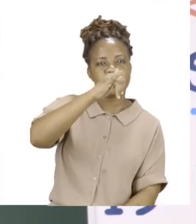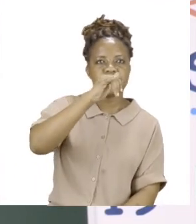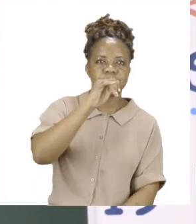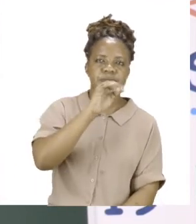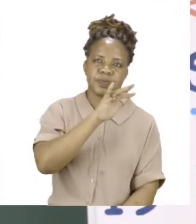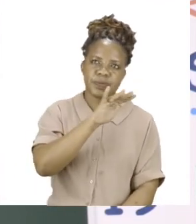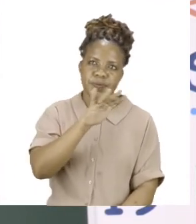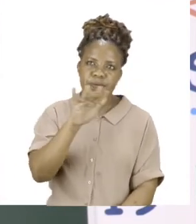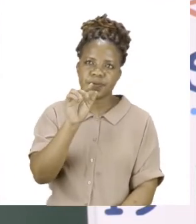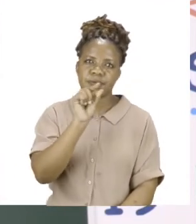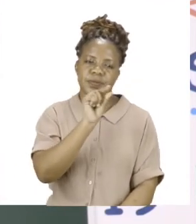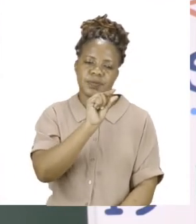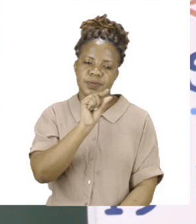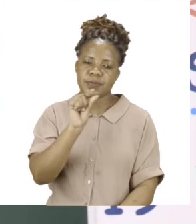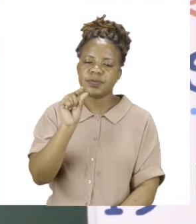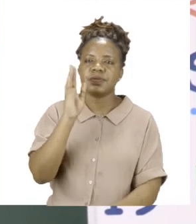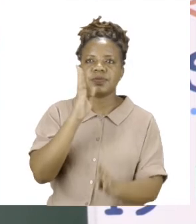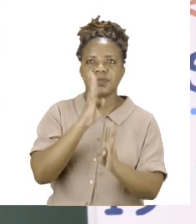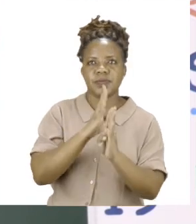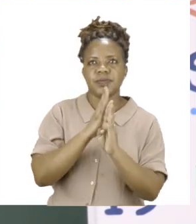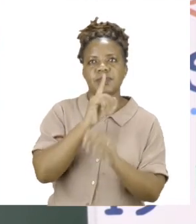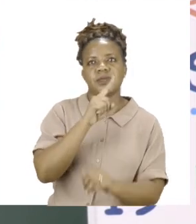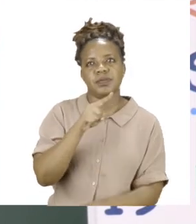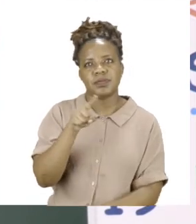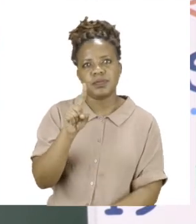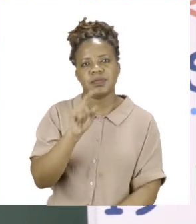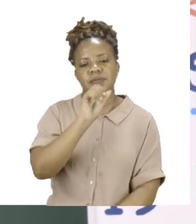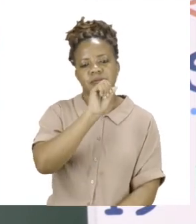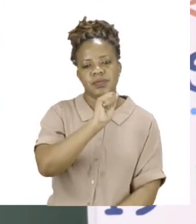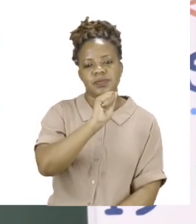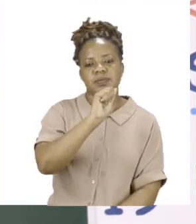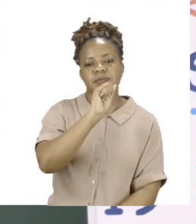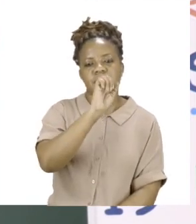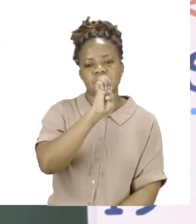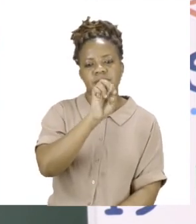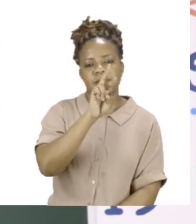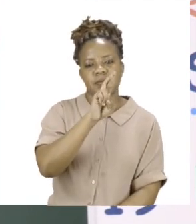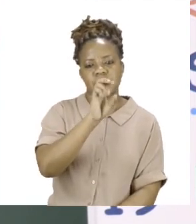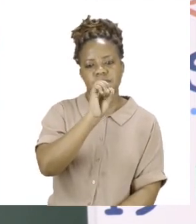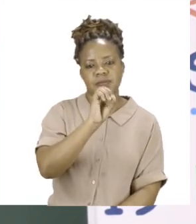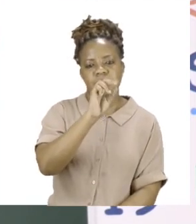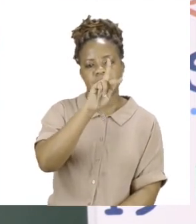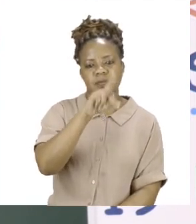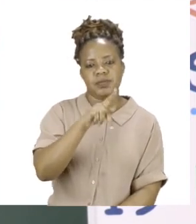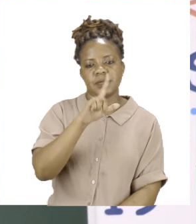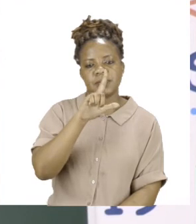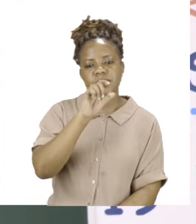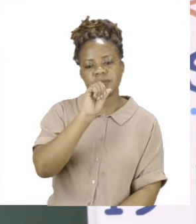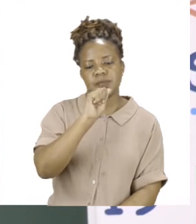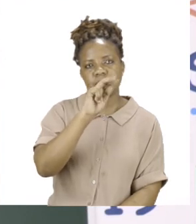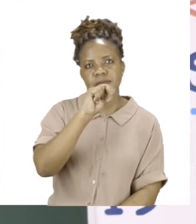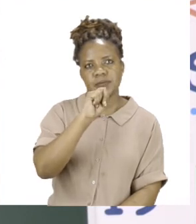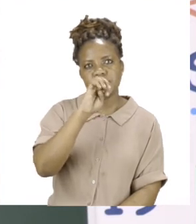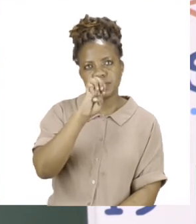And when you are done with your sentence, boys and girls, you need to put a full stop.